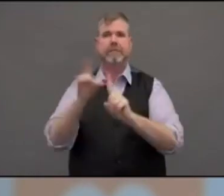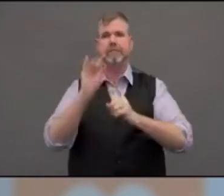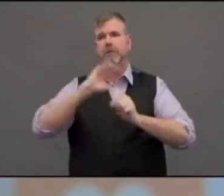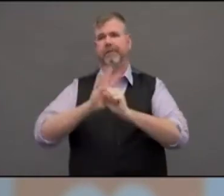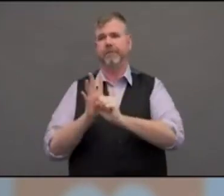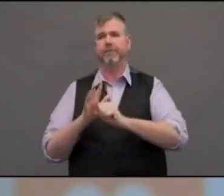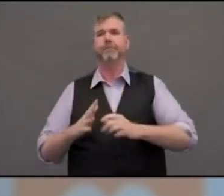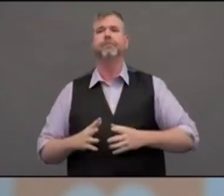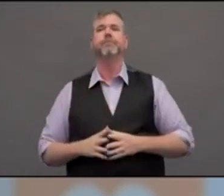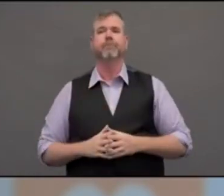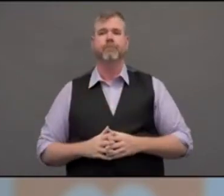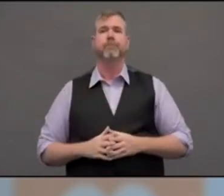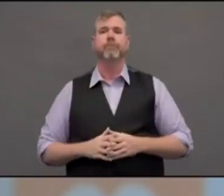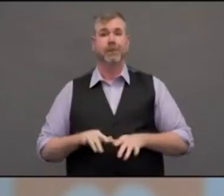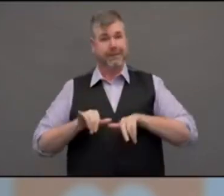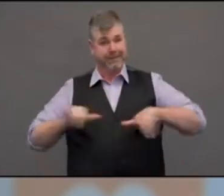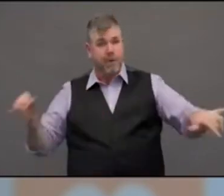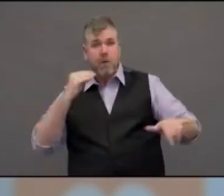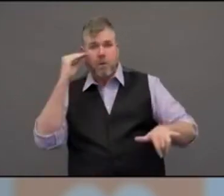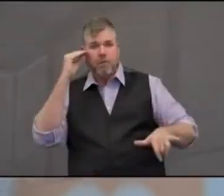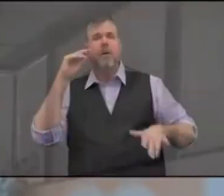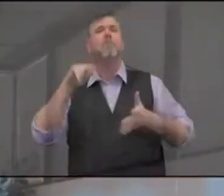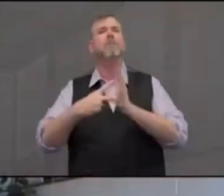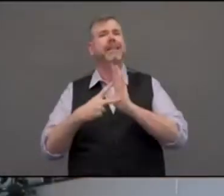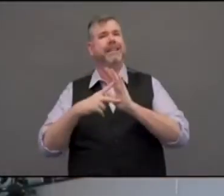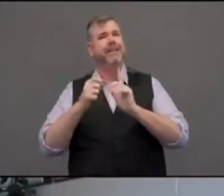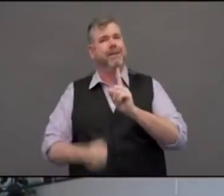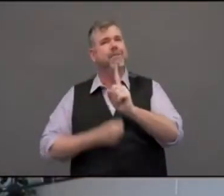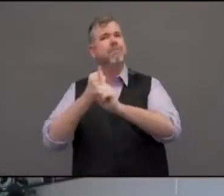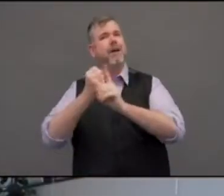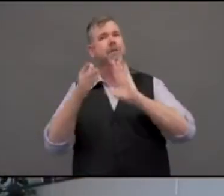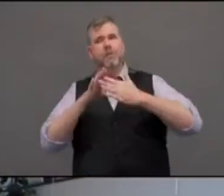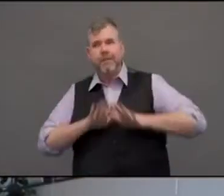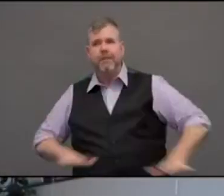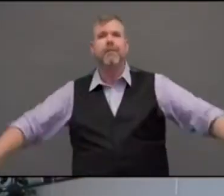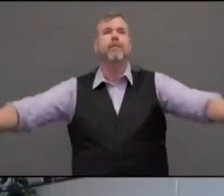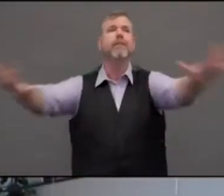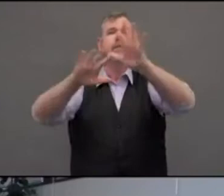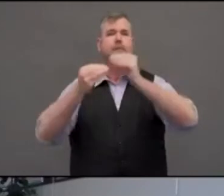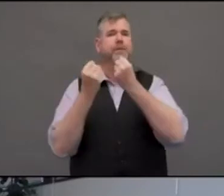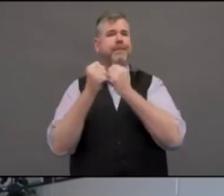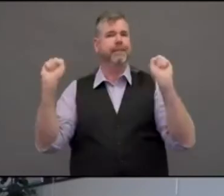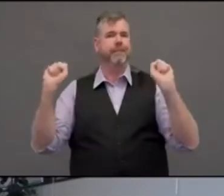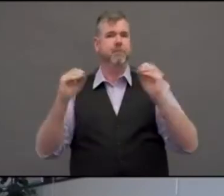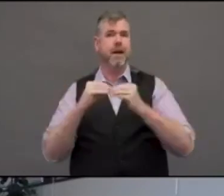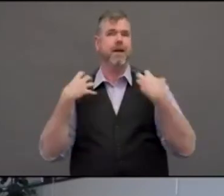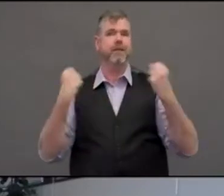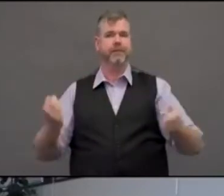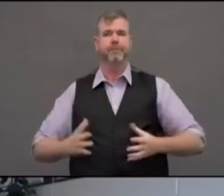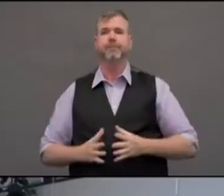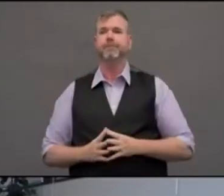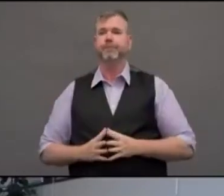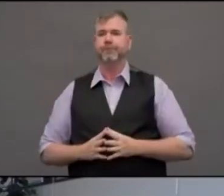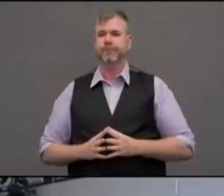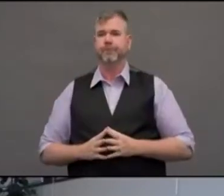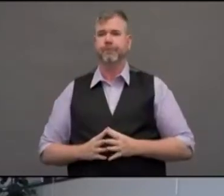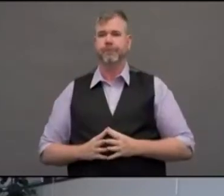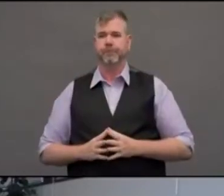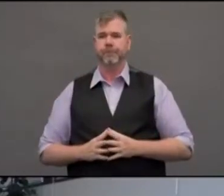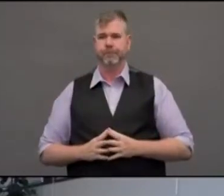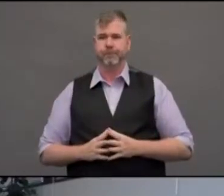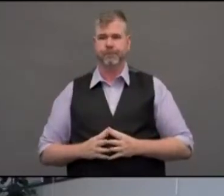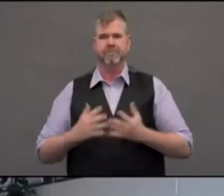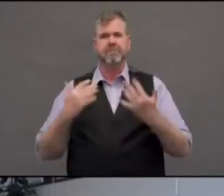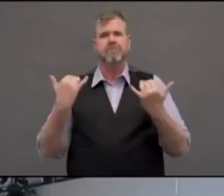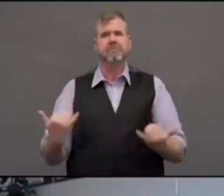difference in the lives of many others. Dr. Duane, let's talk about hospital readiness. Where are we now, as